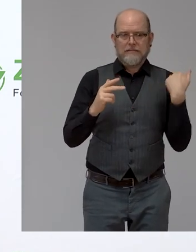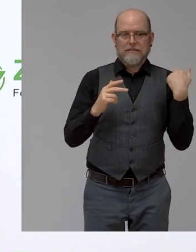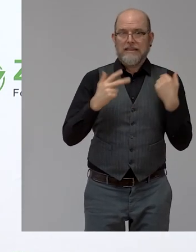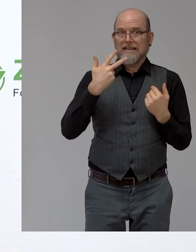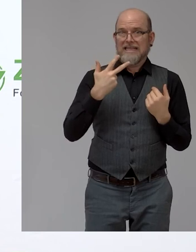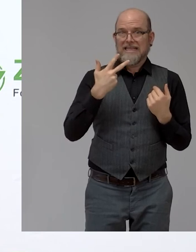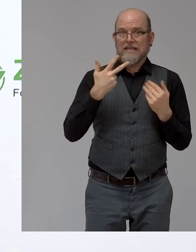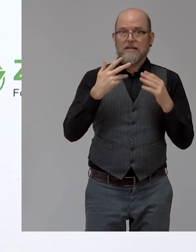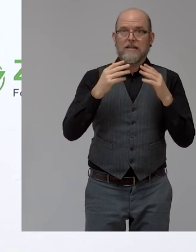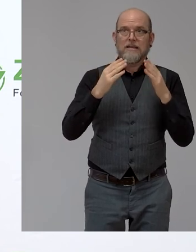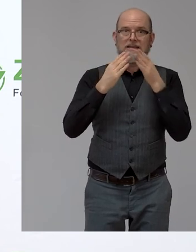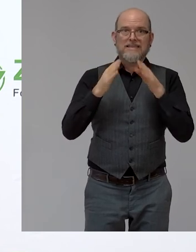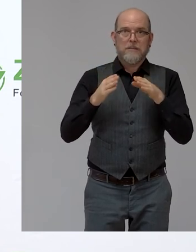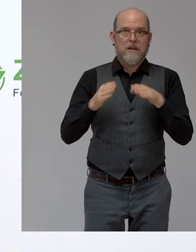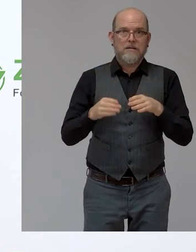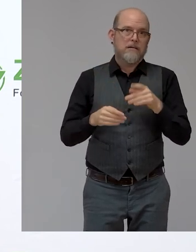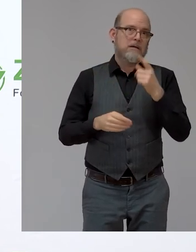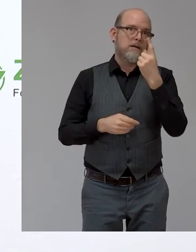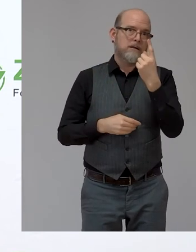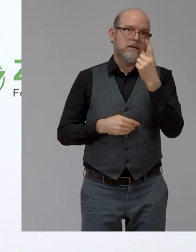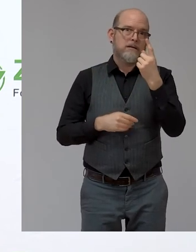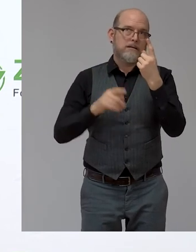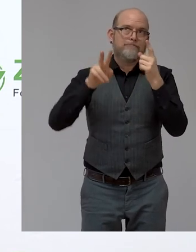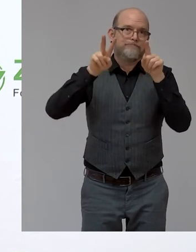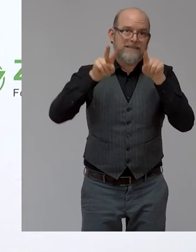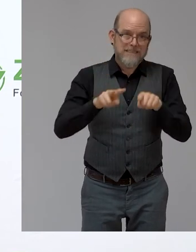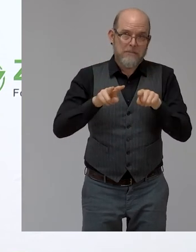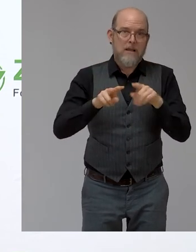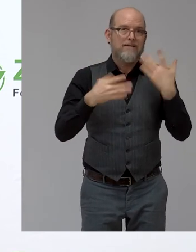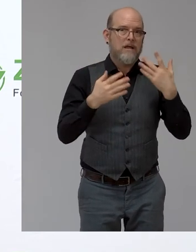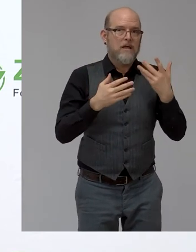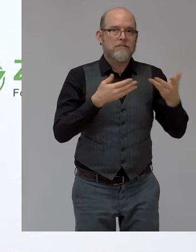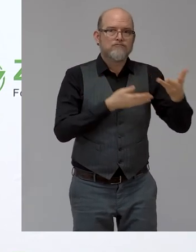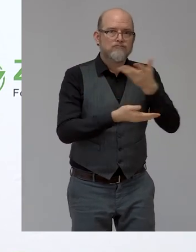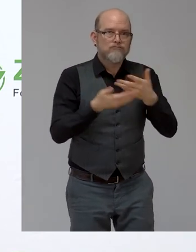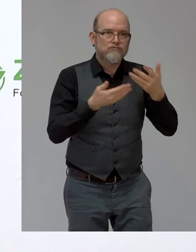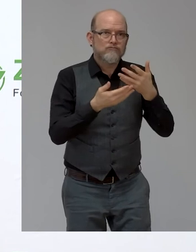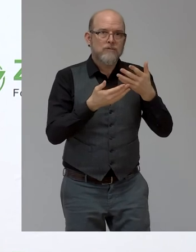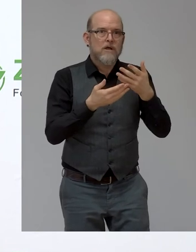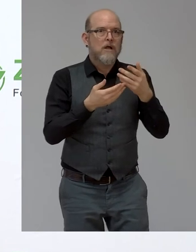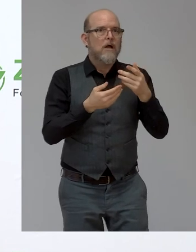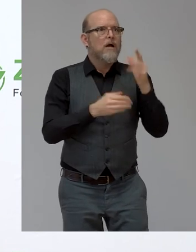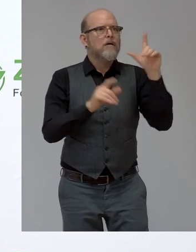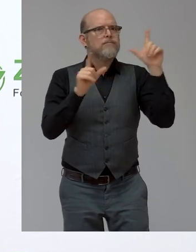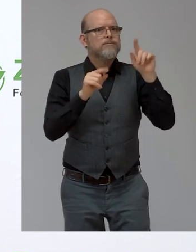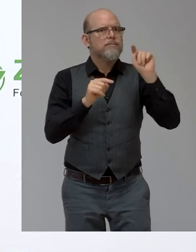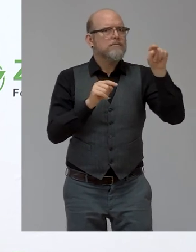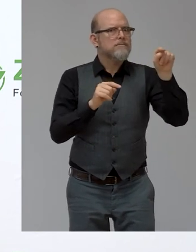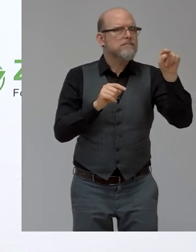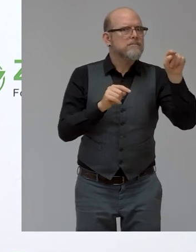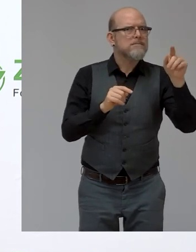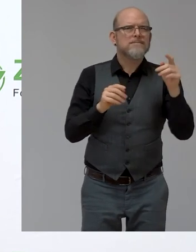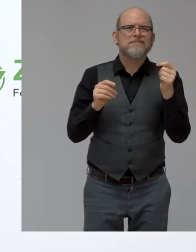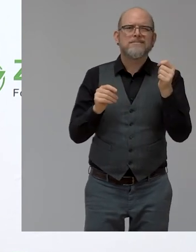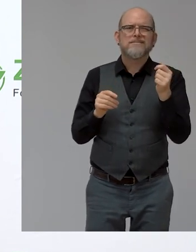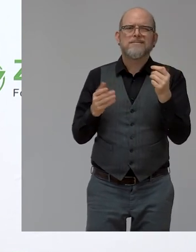lot of, fortunately we were invited and honored to be invited by many partners like the Purple Light Up Day, the